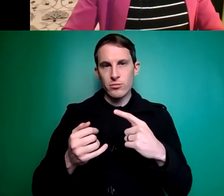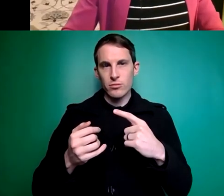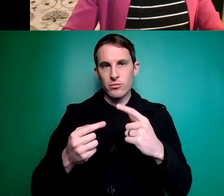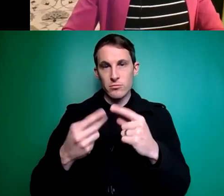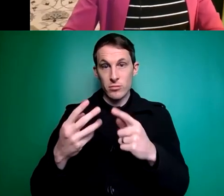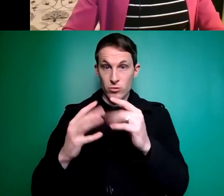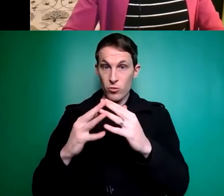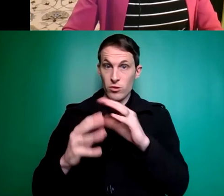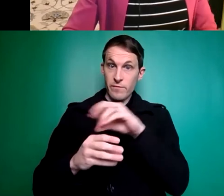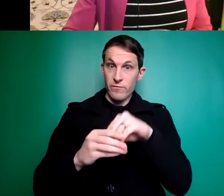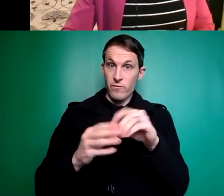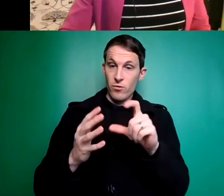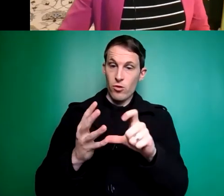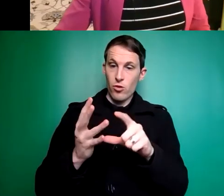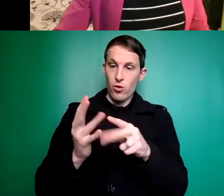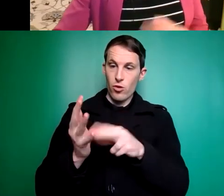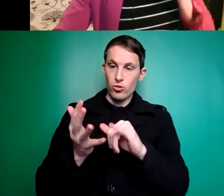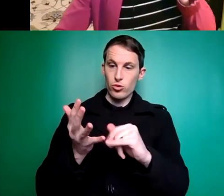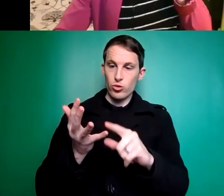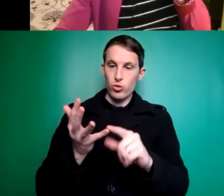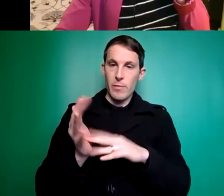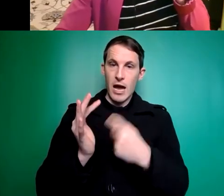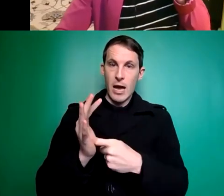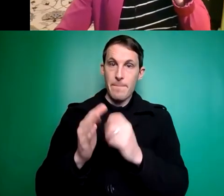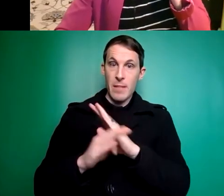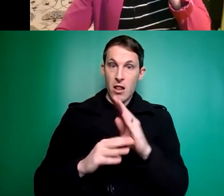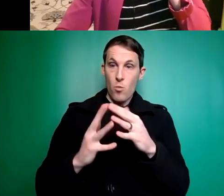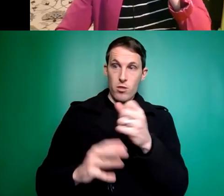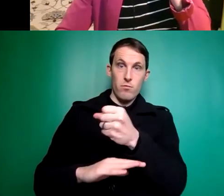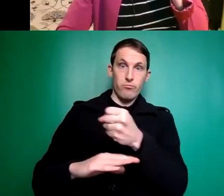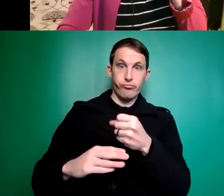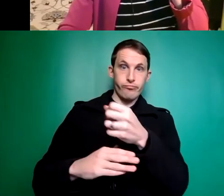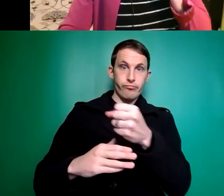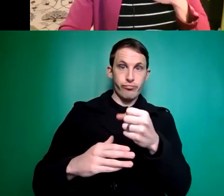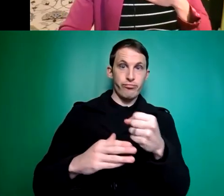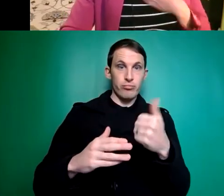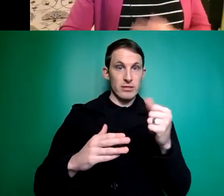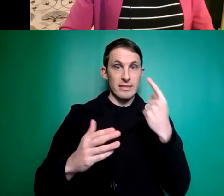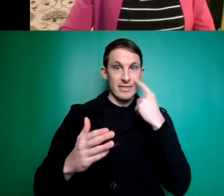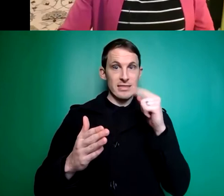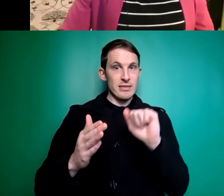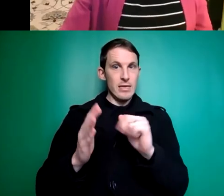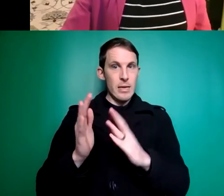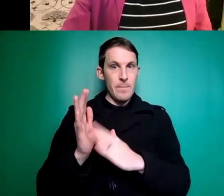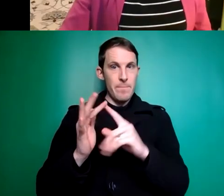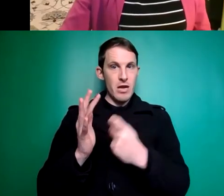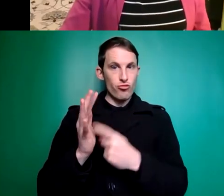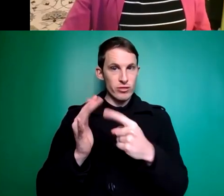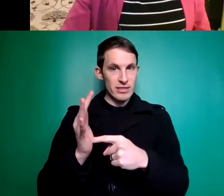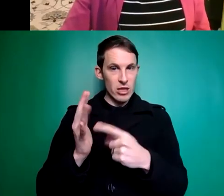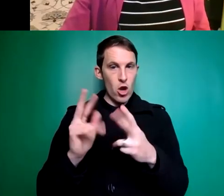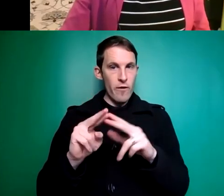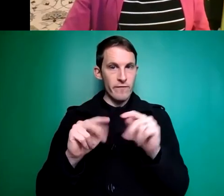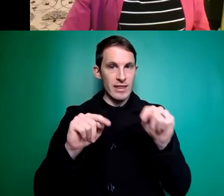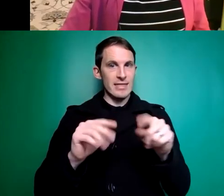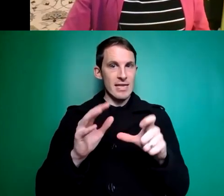would be a great example of this yeah what they want to do is get a few of those people and then have a look at the merits of the case and they'll determine whether or